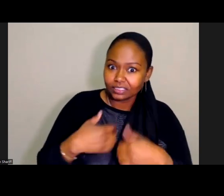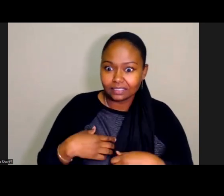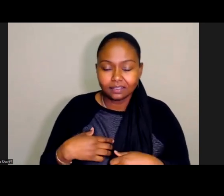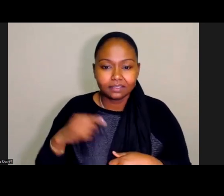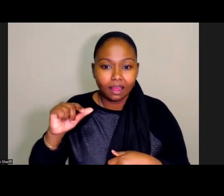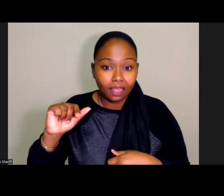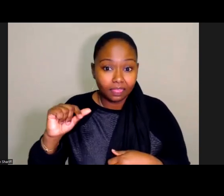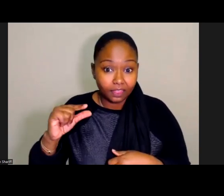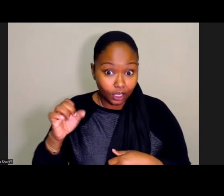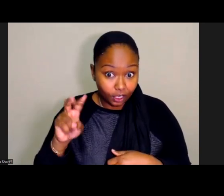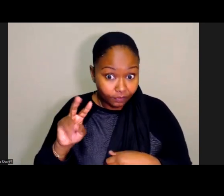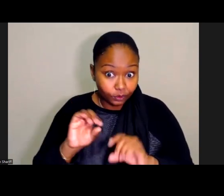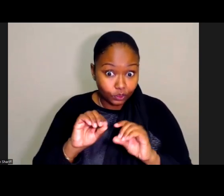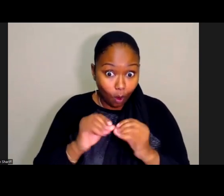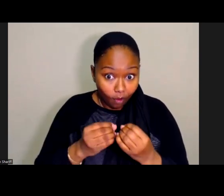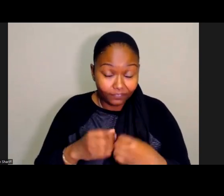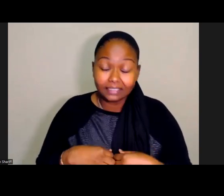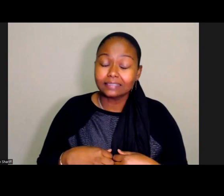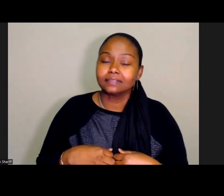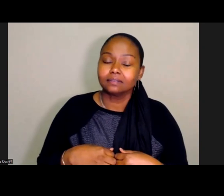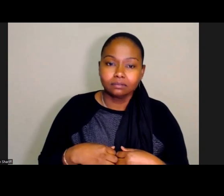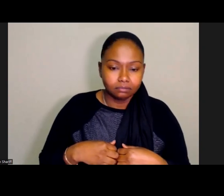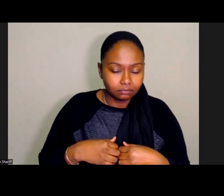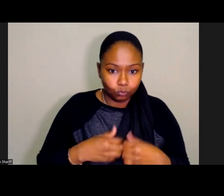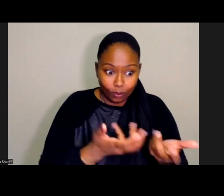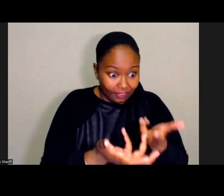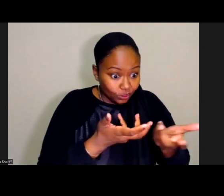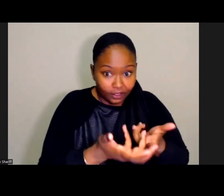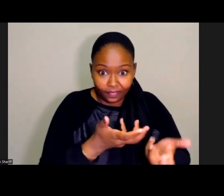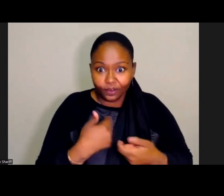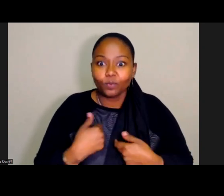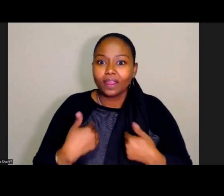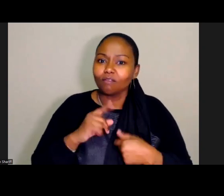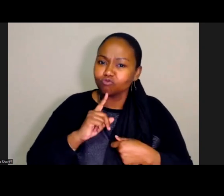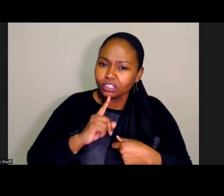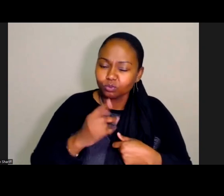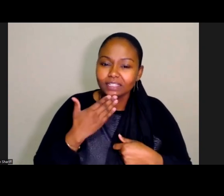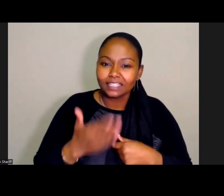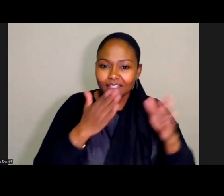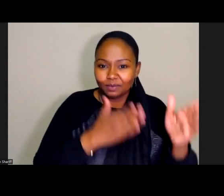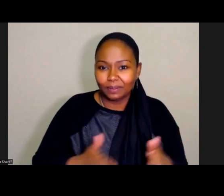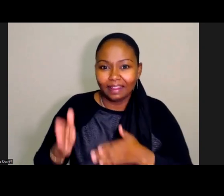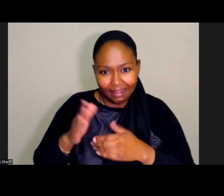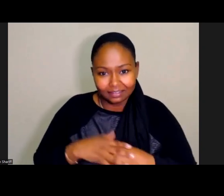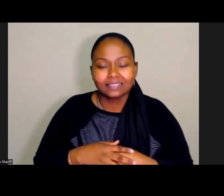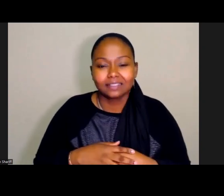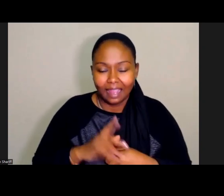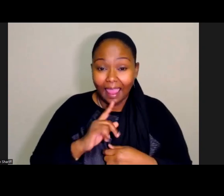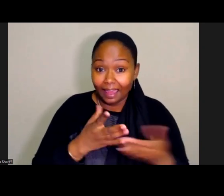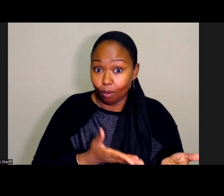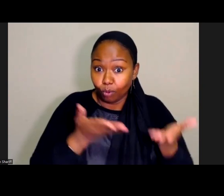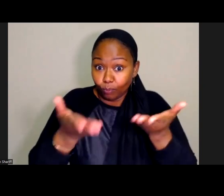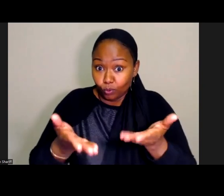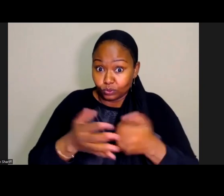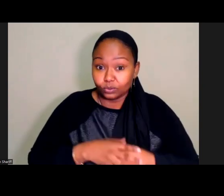office, talk to each other so that we have really thoughtful proposals and really strategic plans to move them forward and that we just